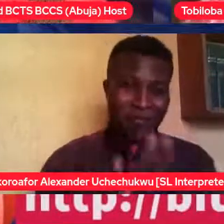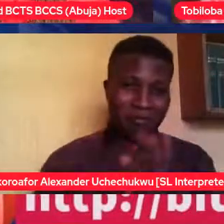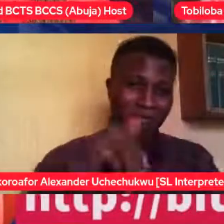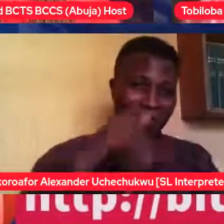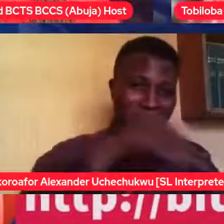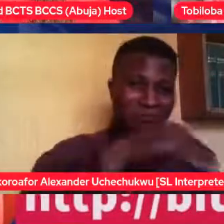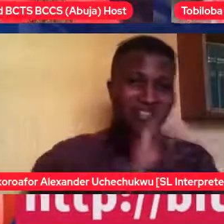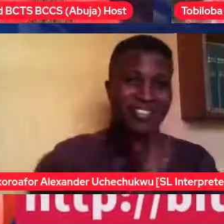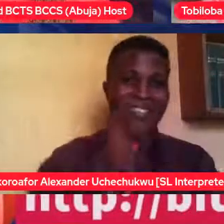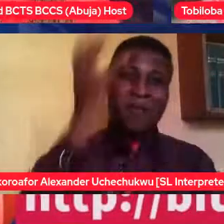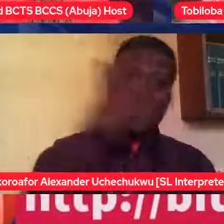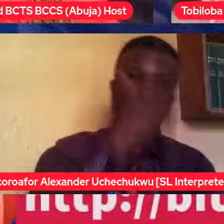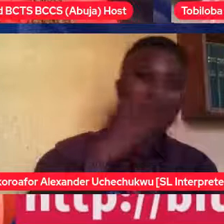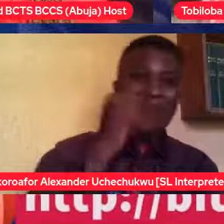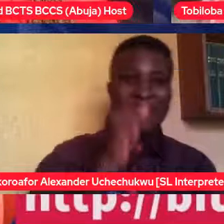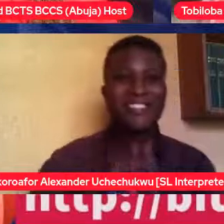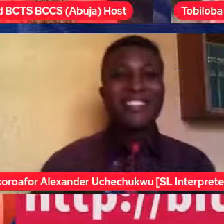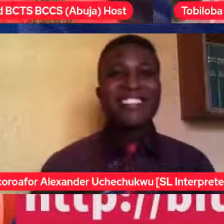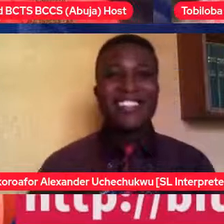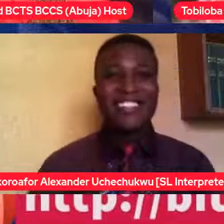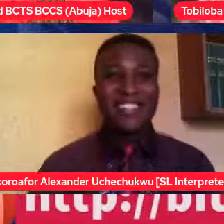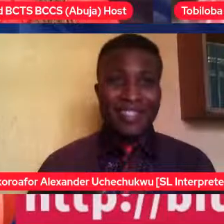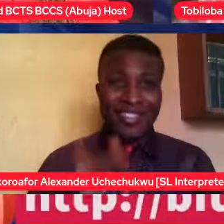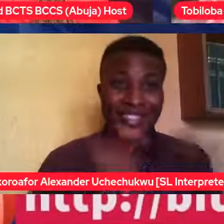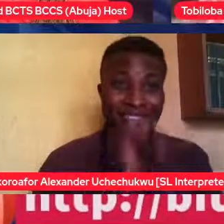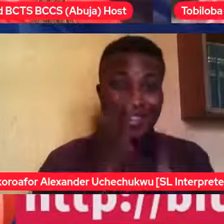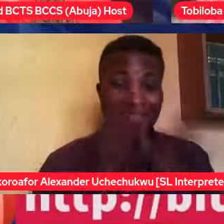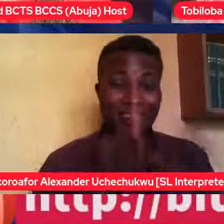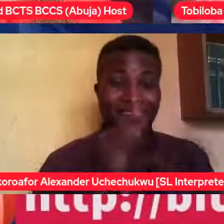That's if you get, that's if I don't collect it before you, Sha.